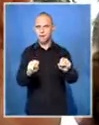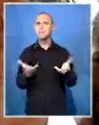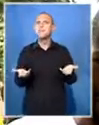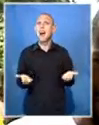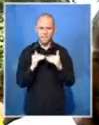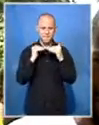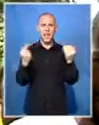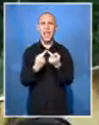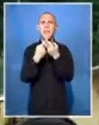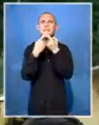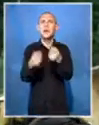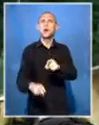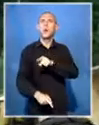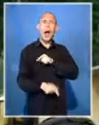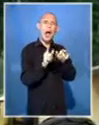connections?